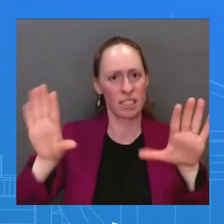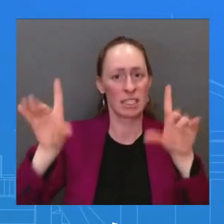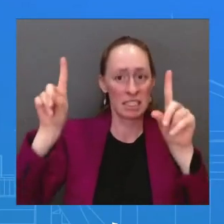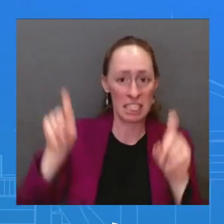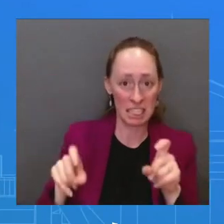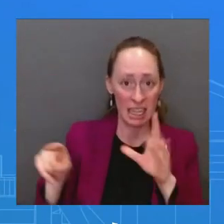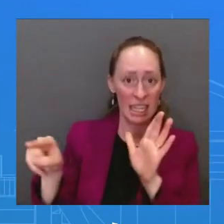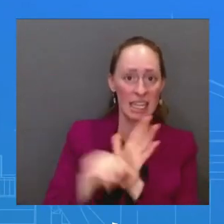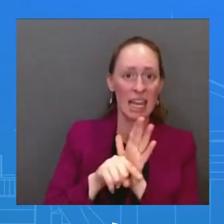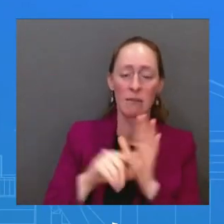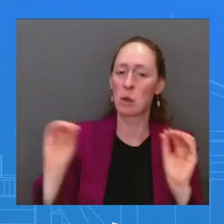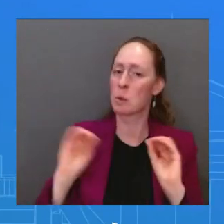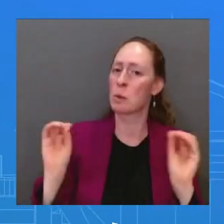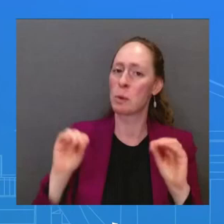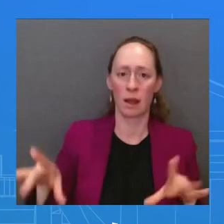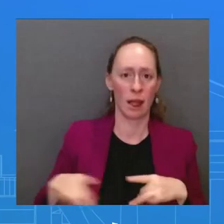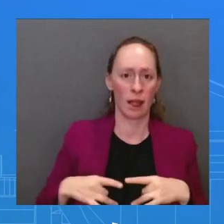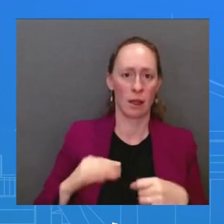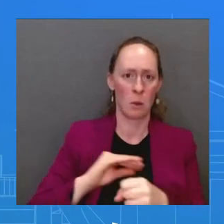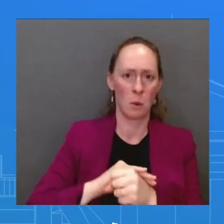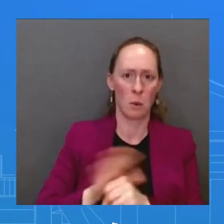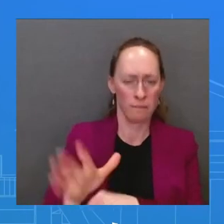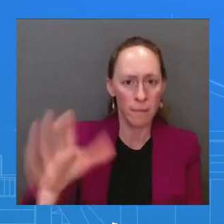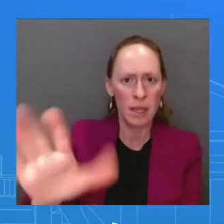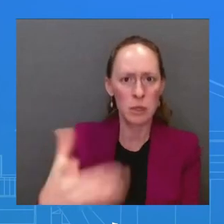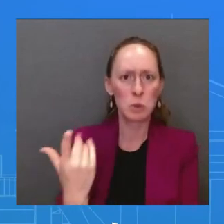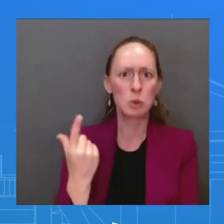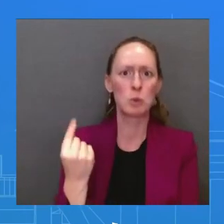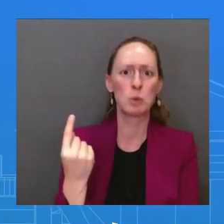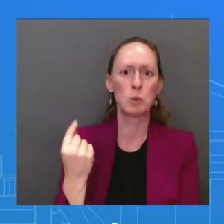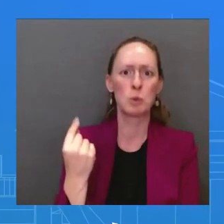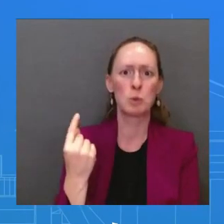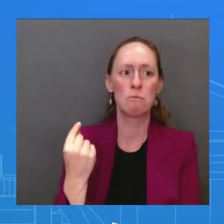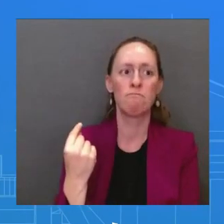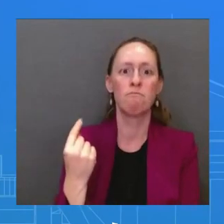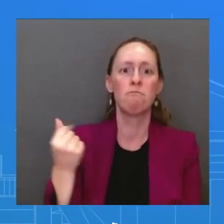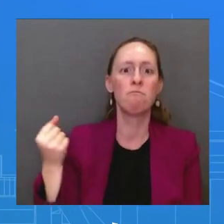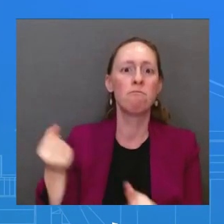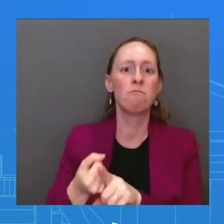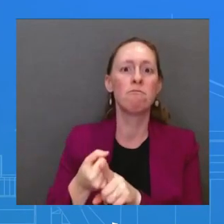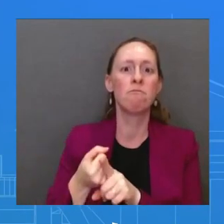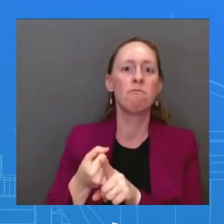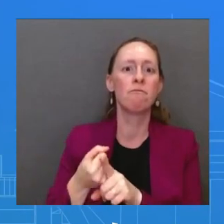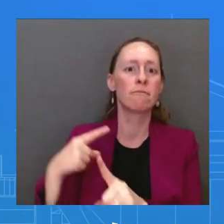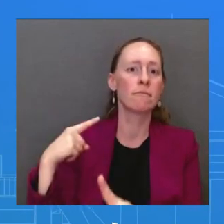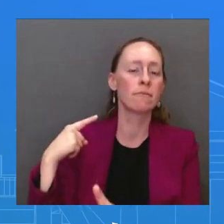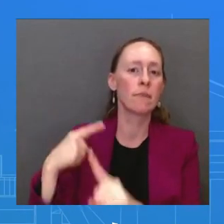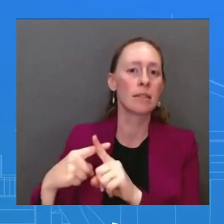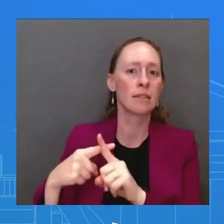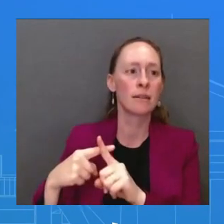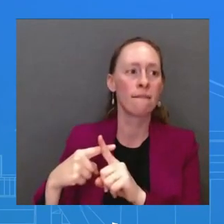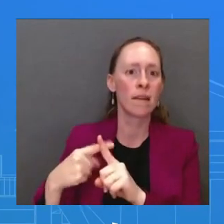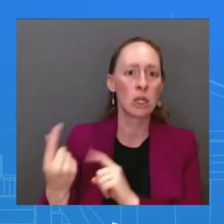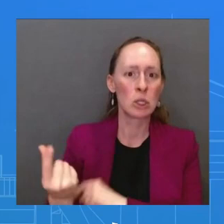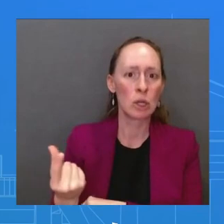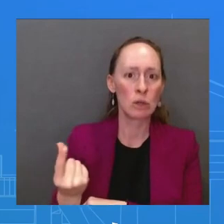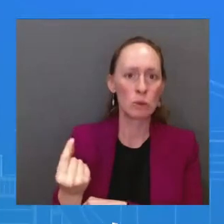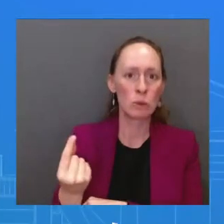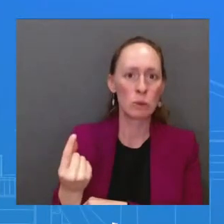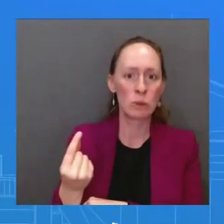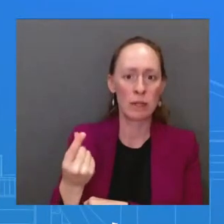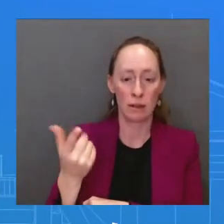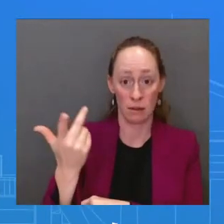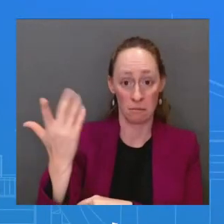test positive in the coming days or during the trip? Could he attend any of these meetings virtually? Are you taking ahead to that? MR. I'll let